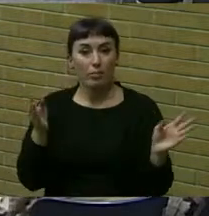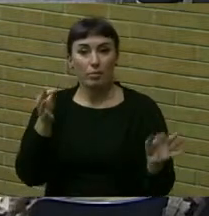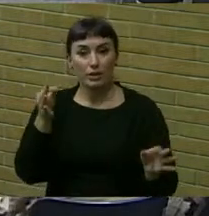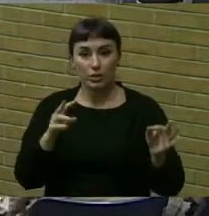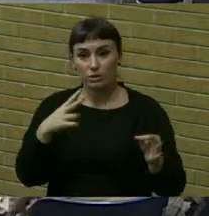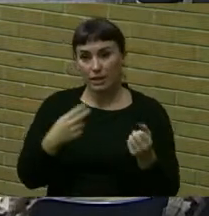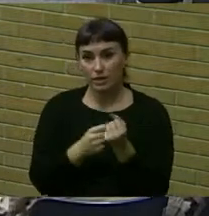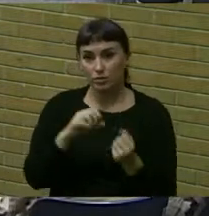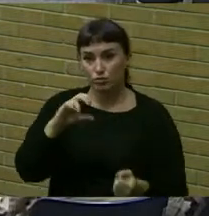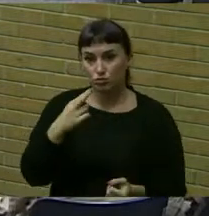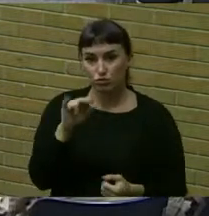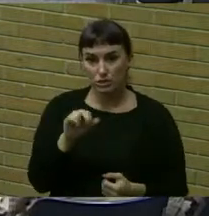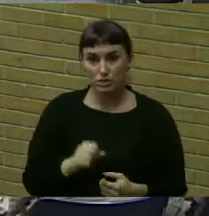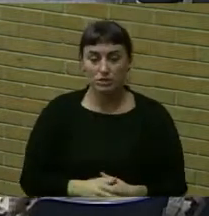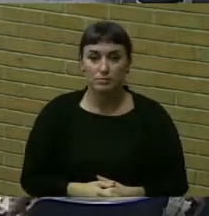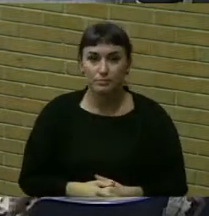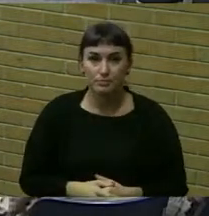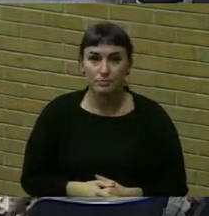Second. Second.